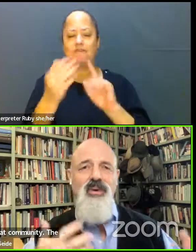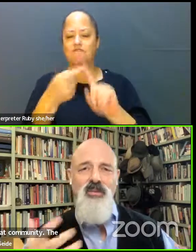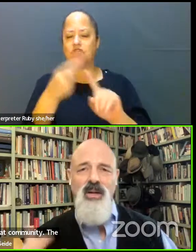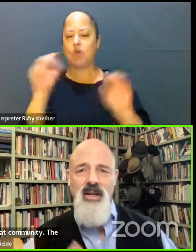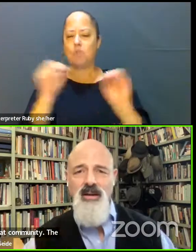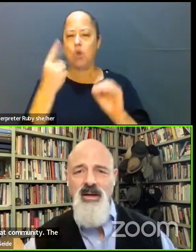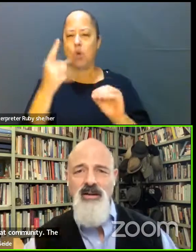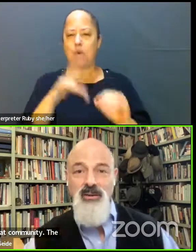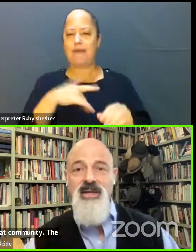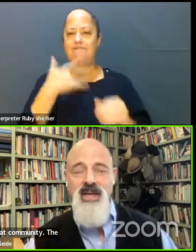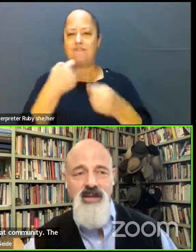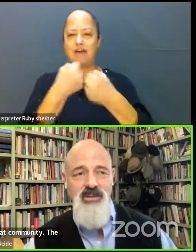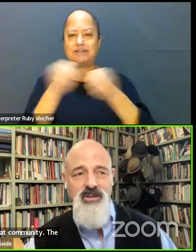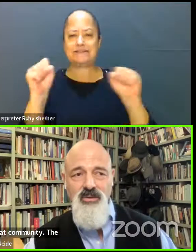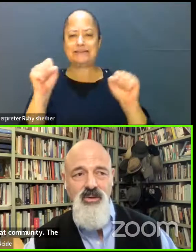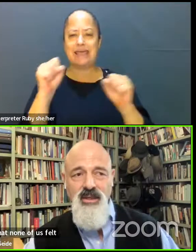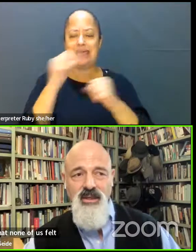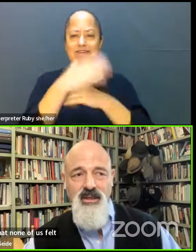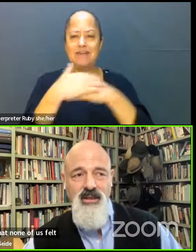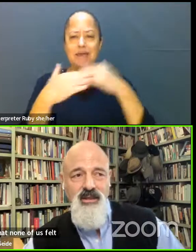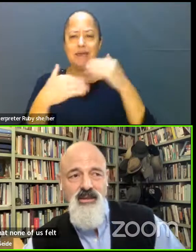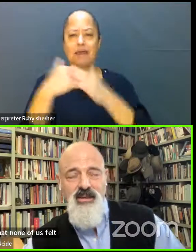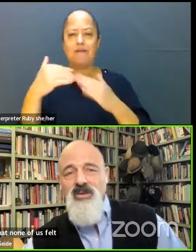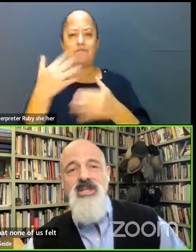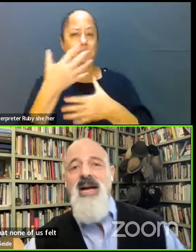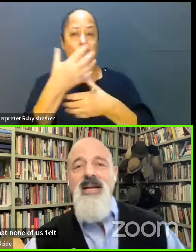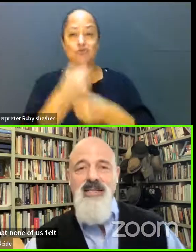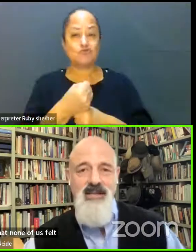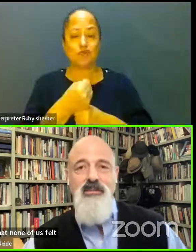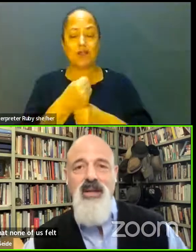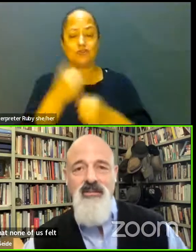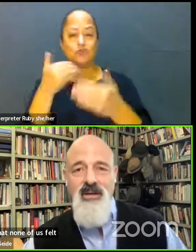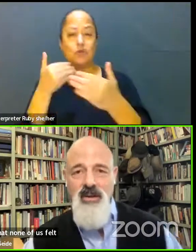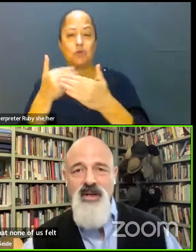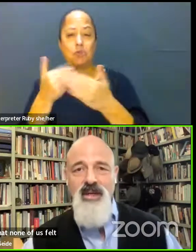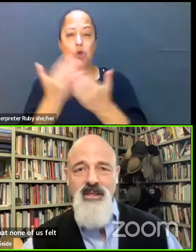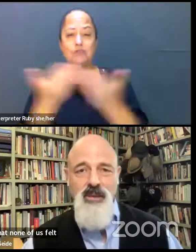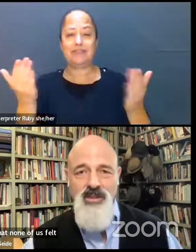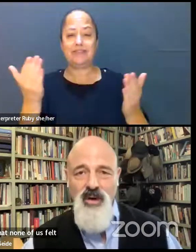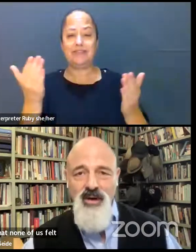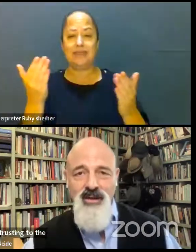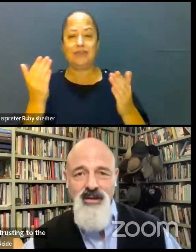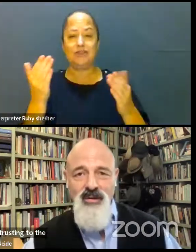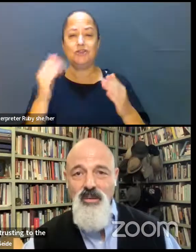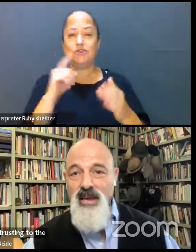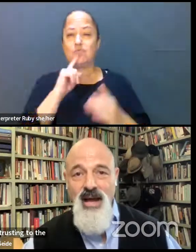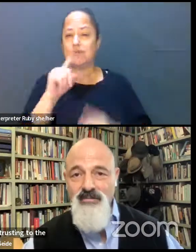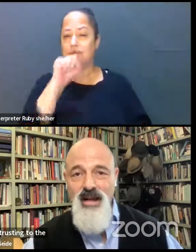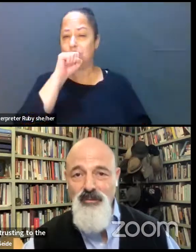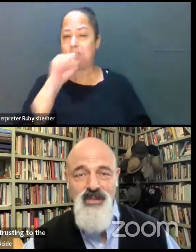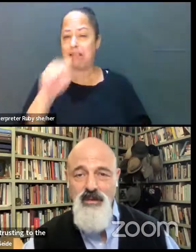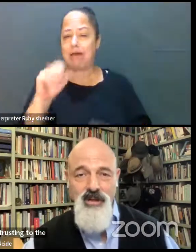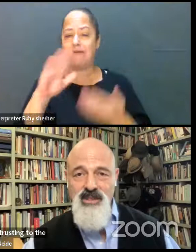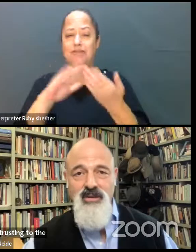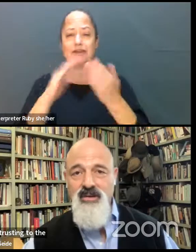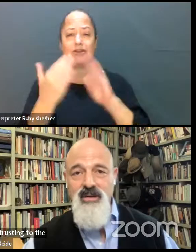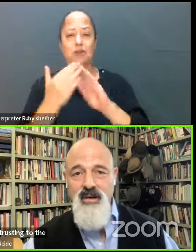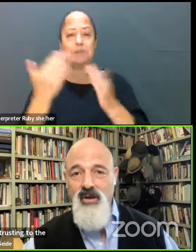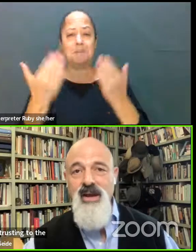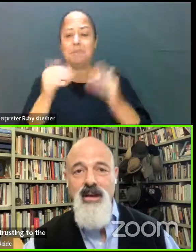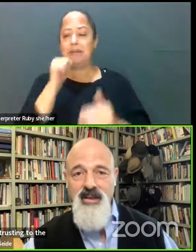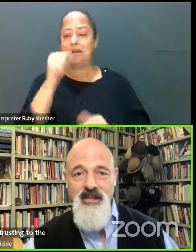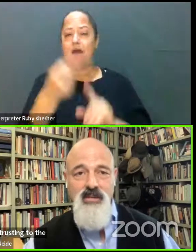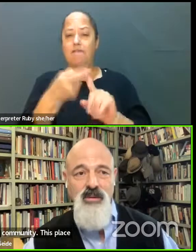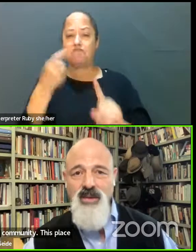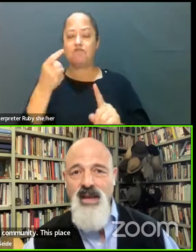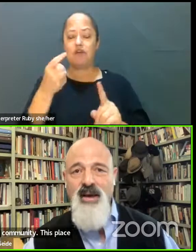safe, really trusting to the closest thing I've seen to beloved community, this place where we may not come from the same place or even